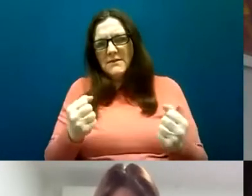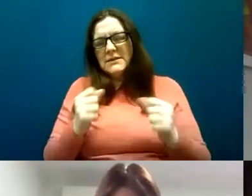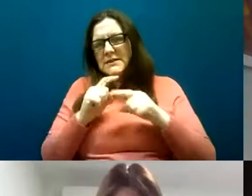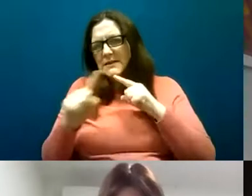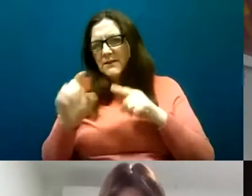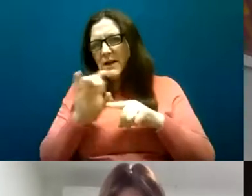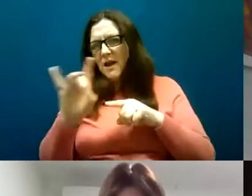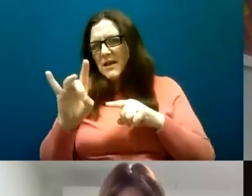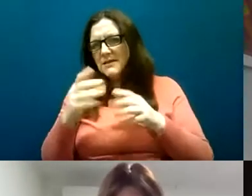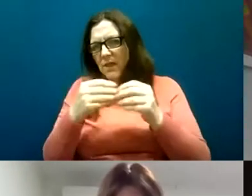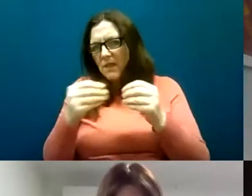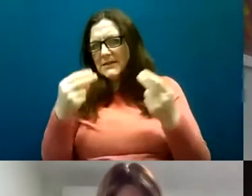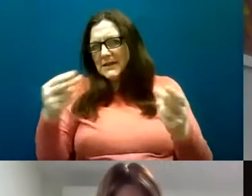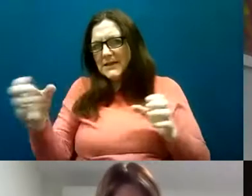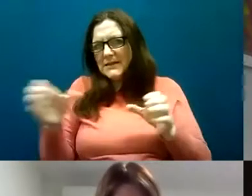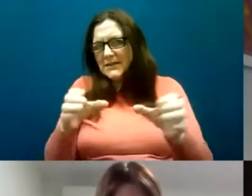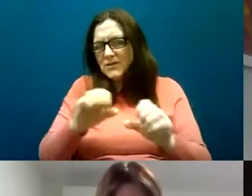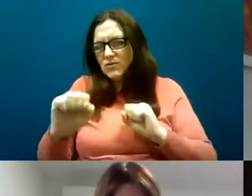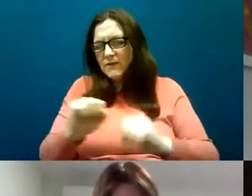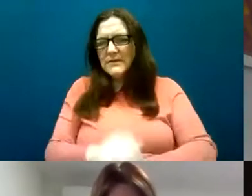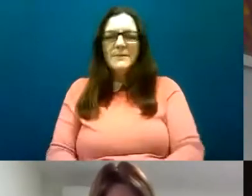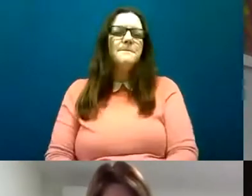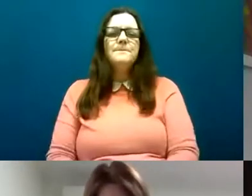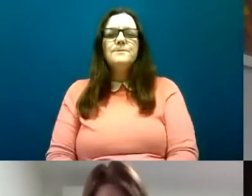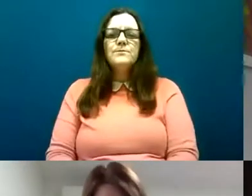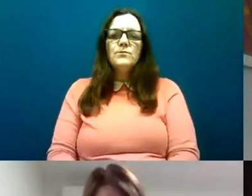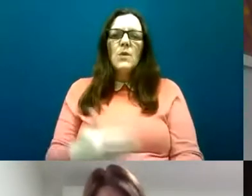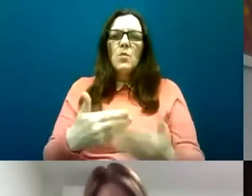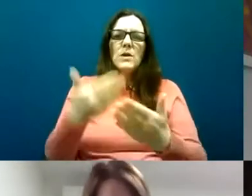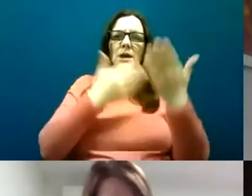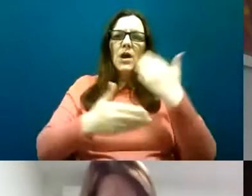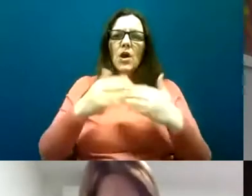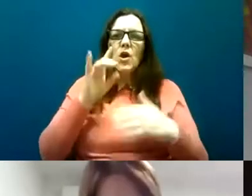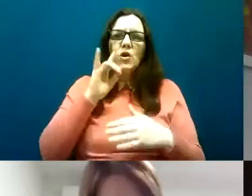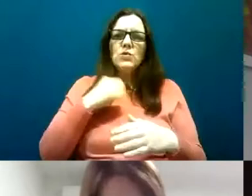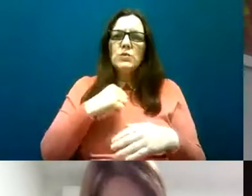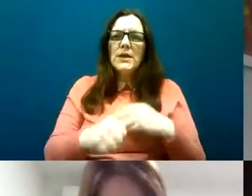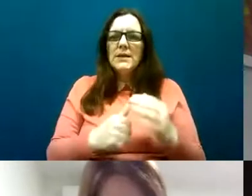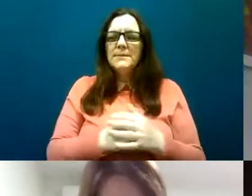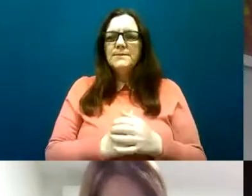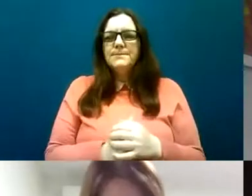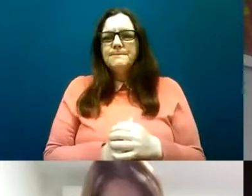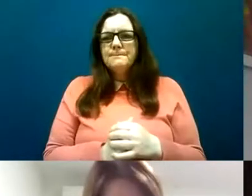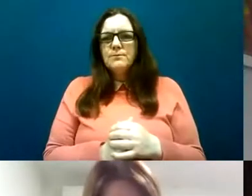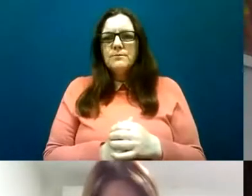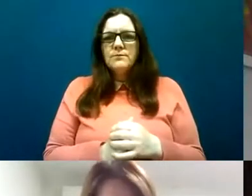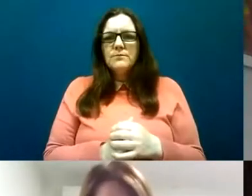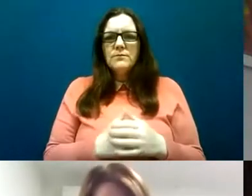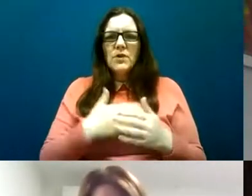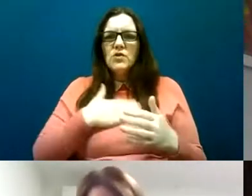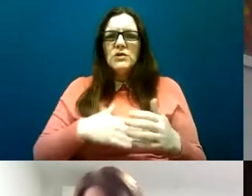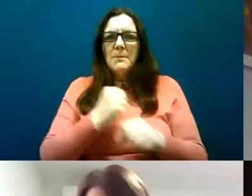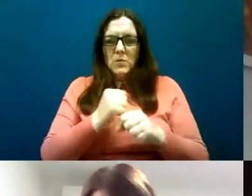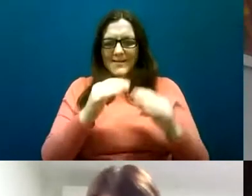I think a lot of I suppose what I heard today is broader than the provision of